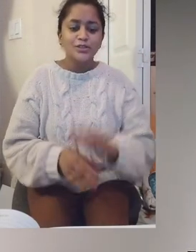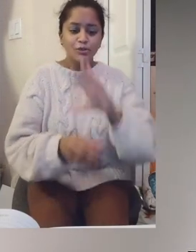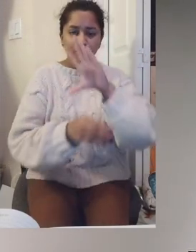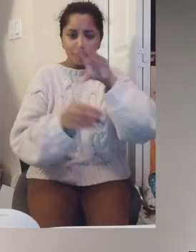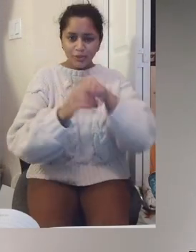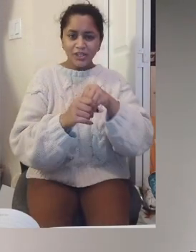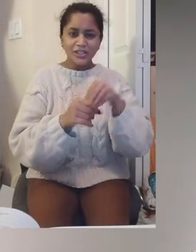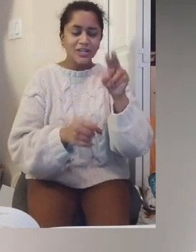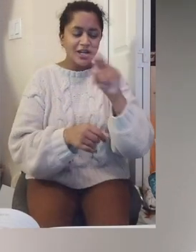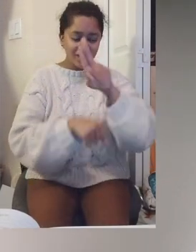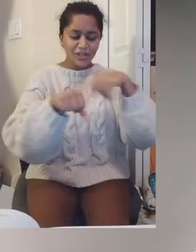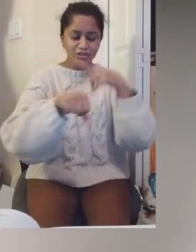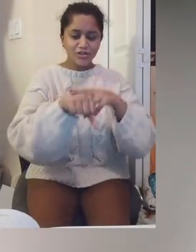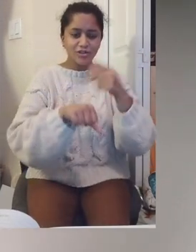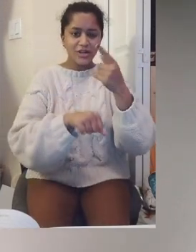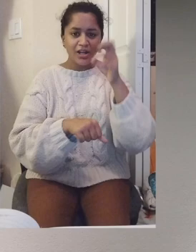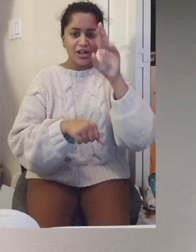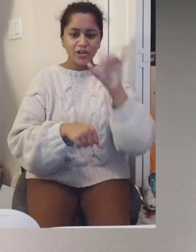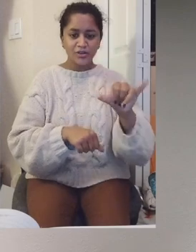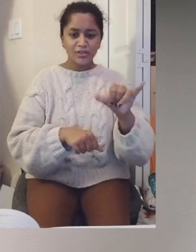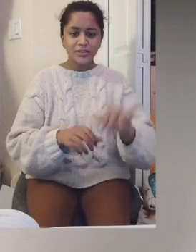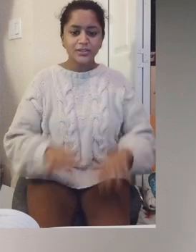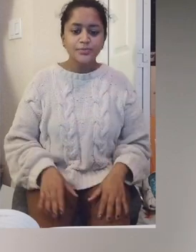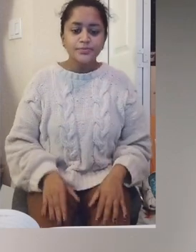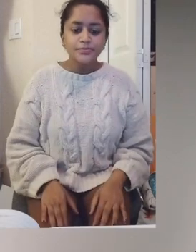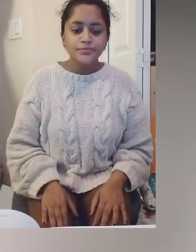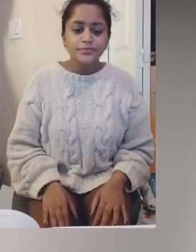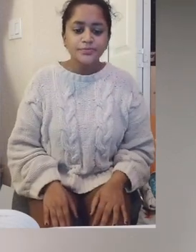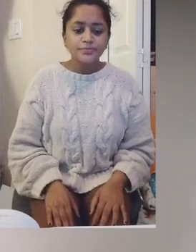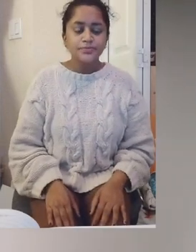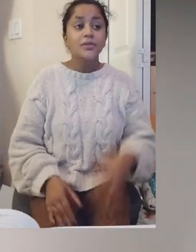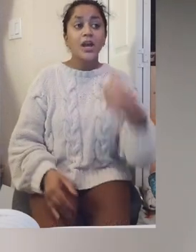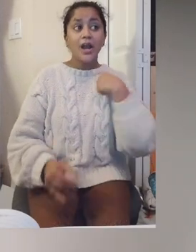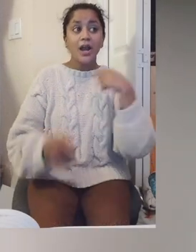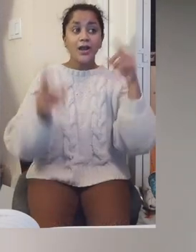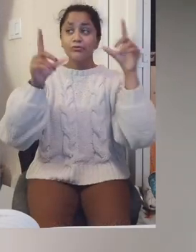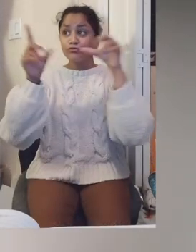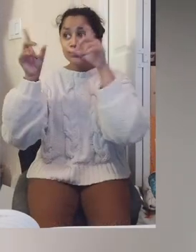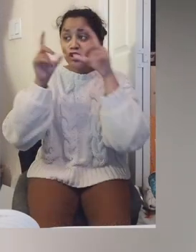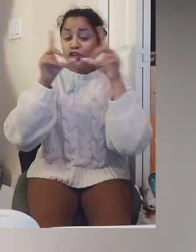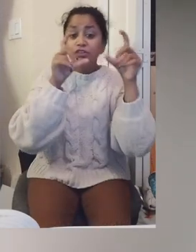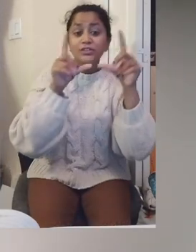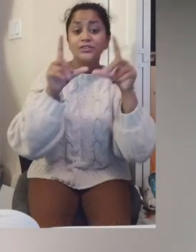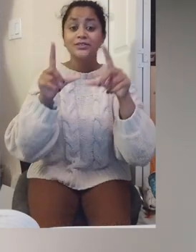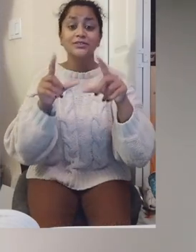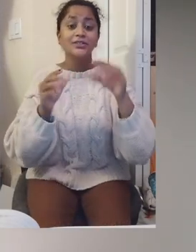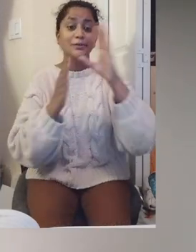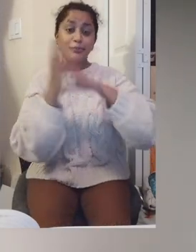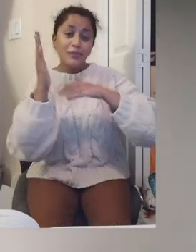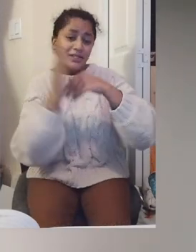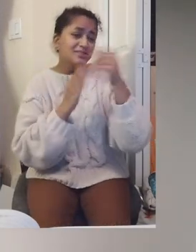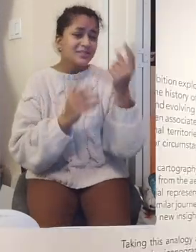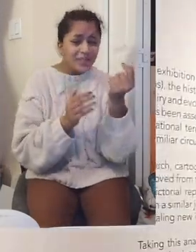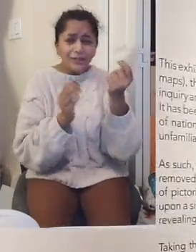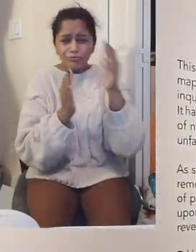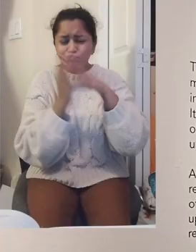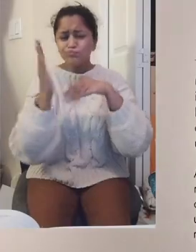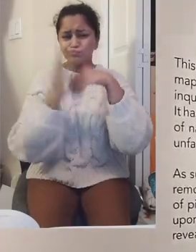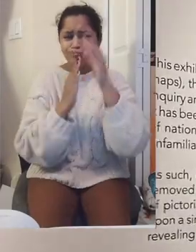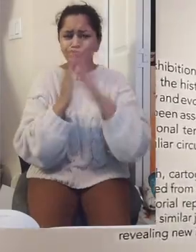having the privilege of having exhibitions, participating in exhibitions.